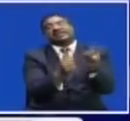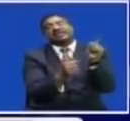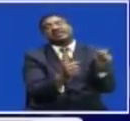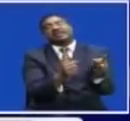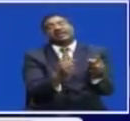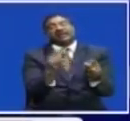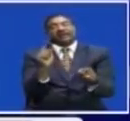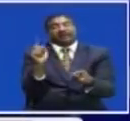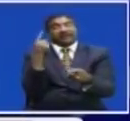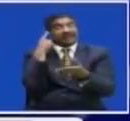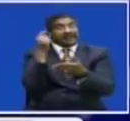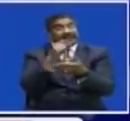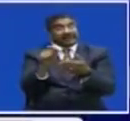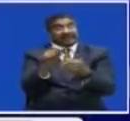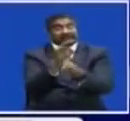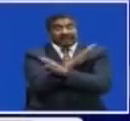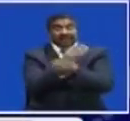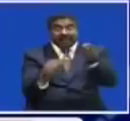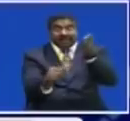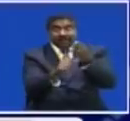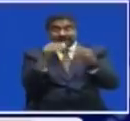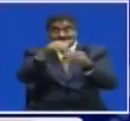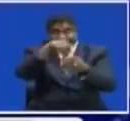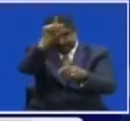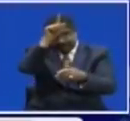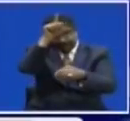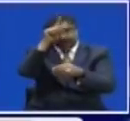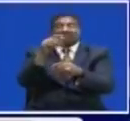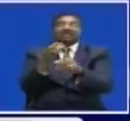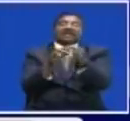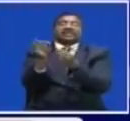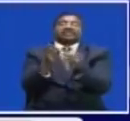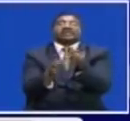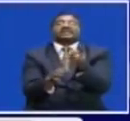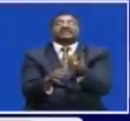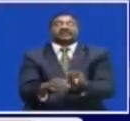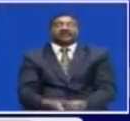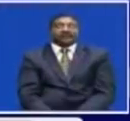first secretary At the Zambian embassy In Berlin In Germany Curly's Kaunda